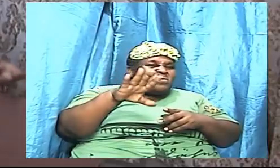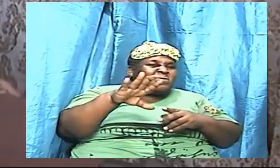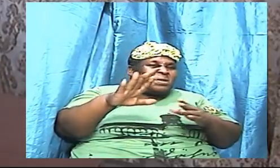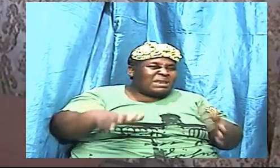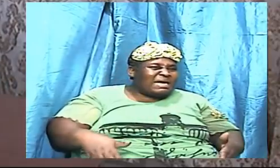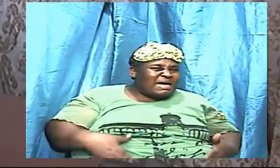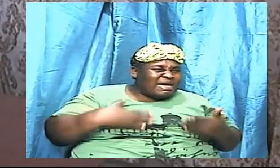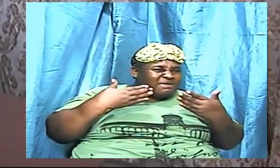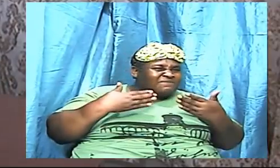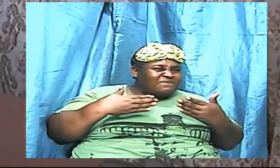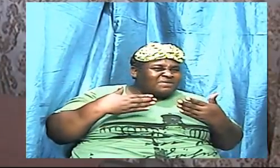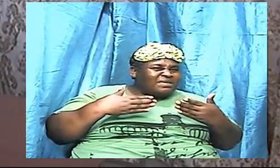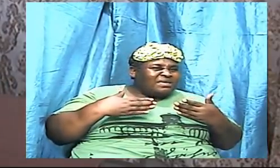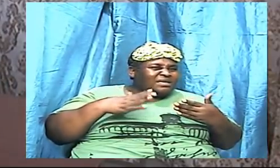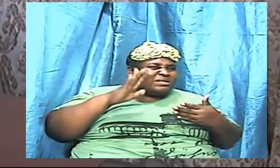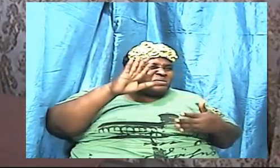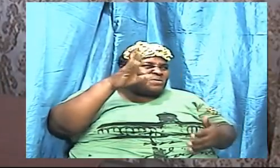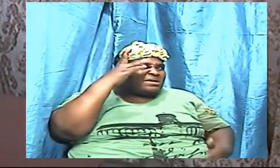doubt God